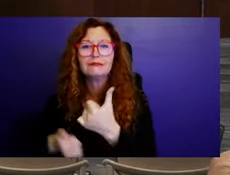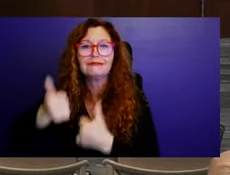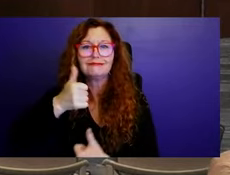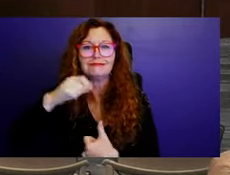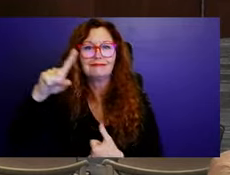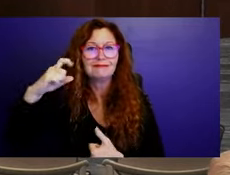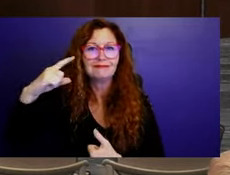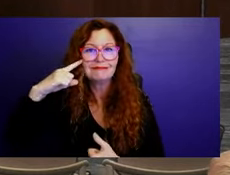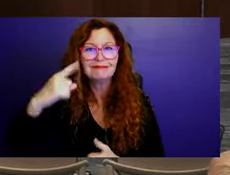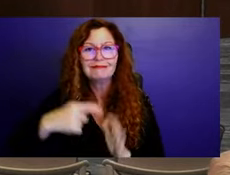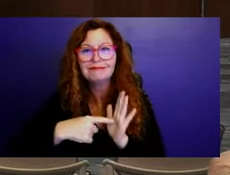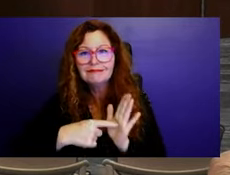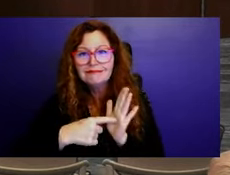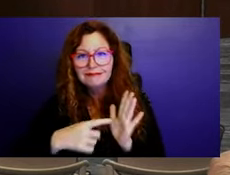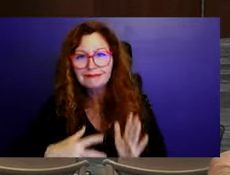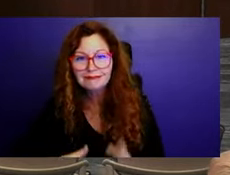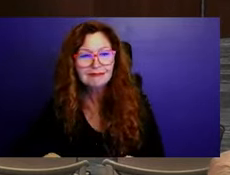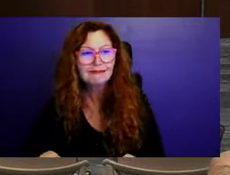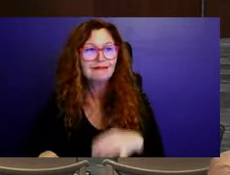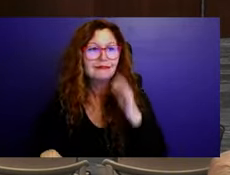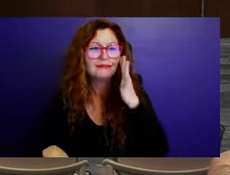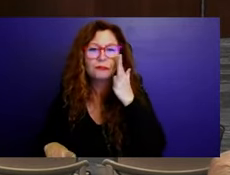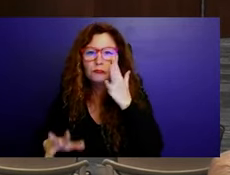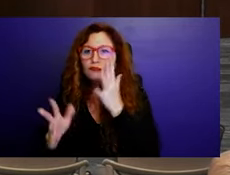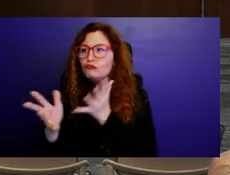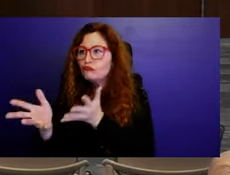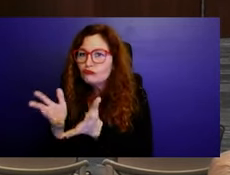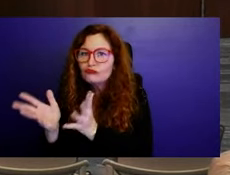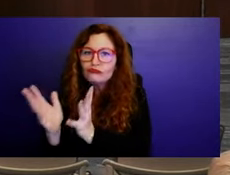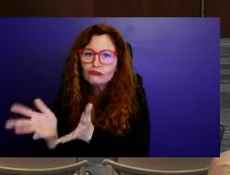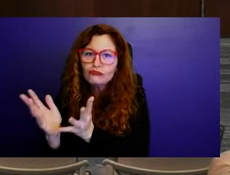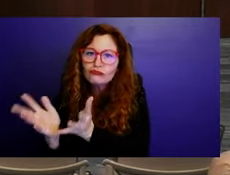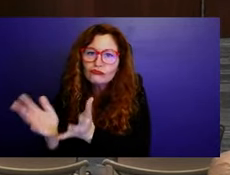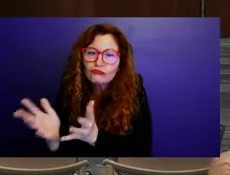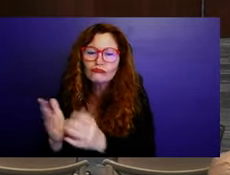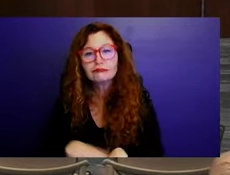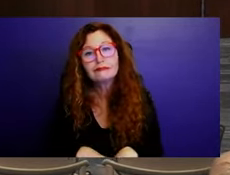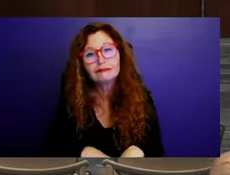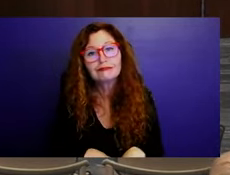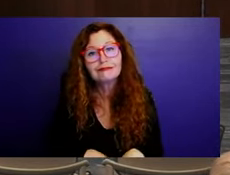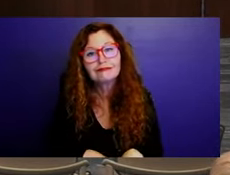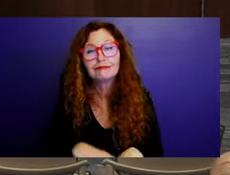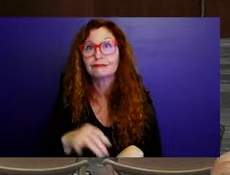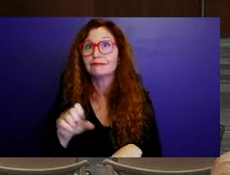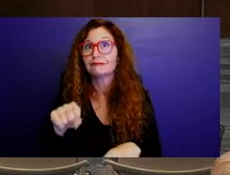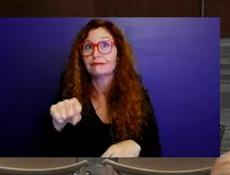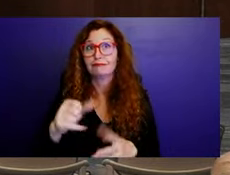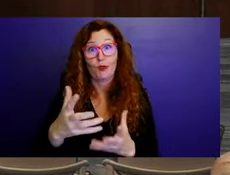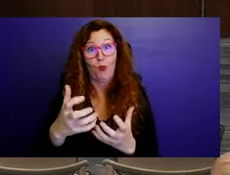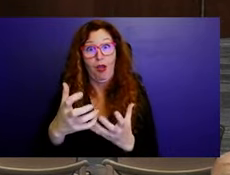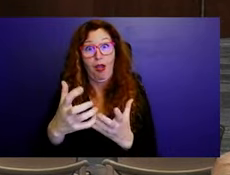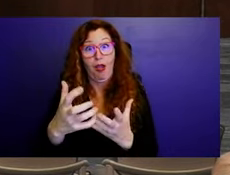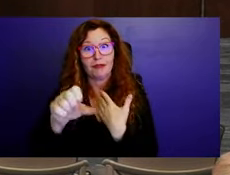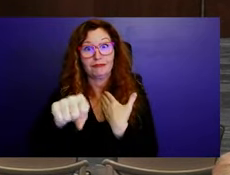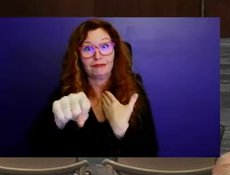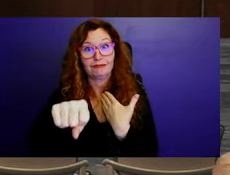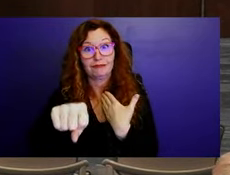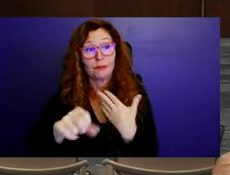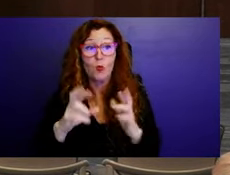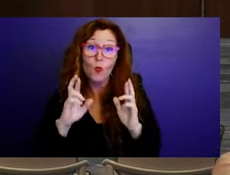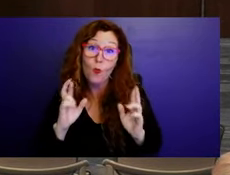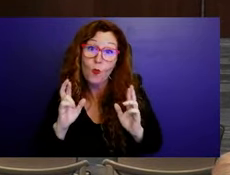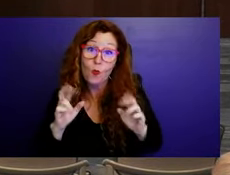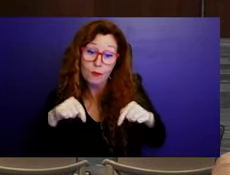talk to them about what's going on in, in our neck of the woods. So I definitely want to do it. I'm going to try and go this year, if not the next year.